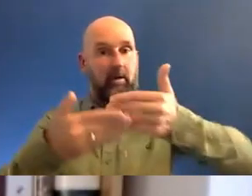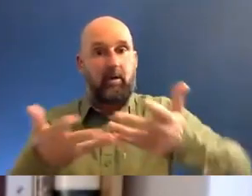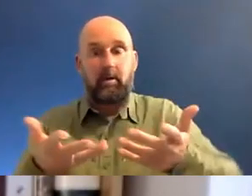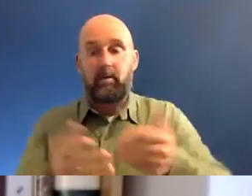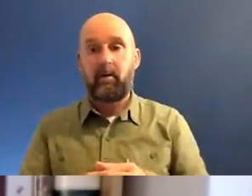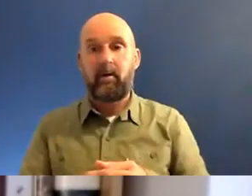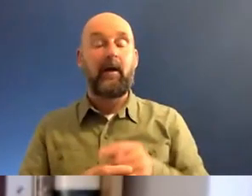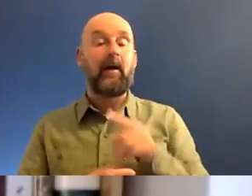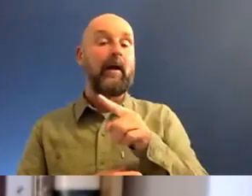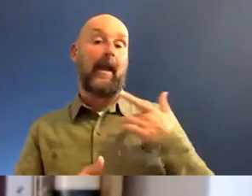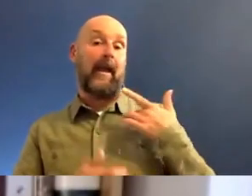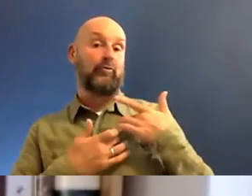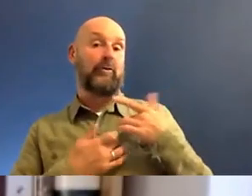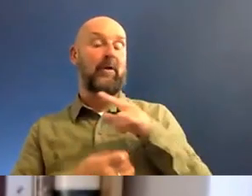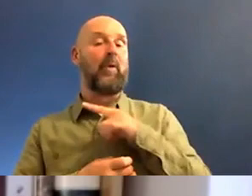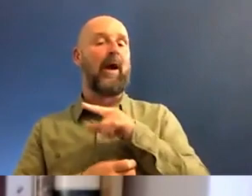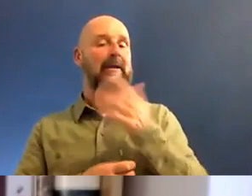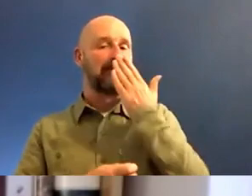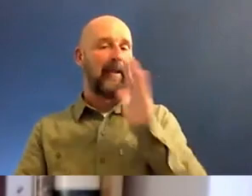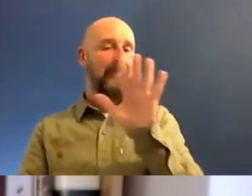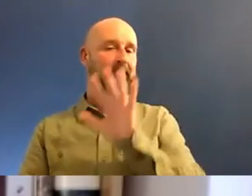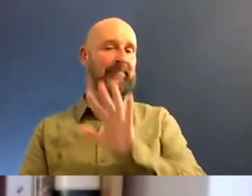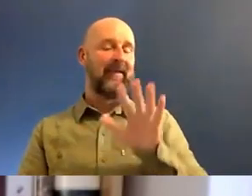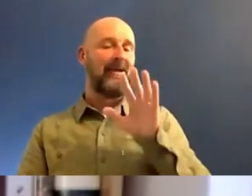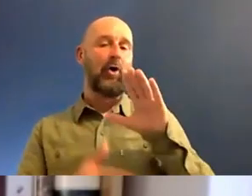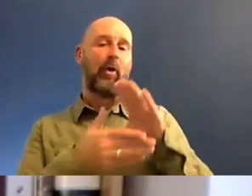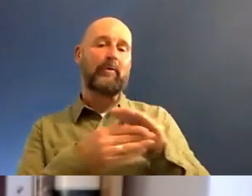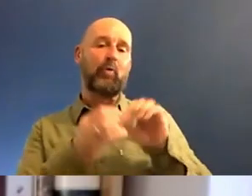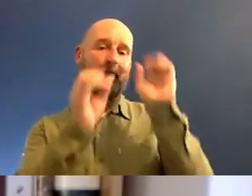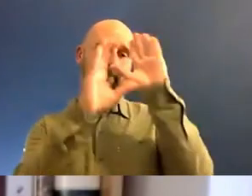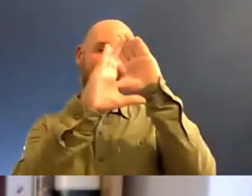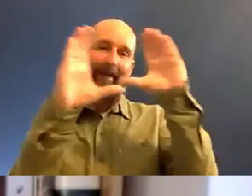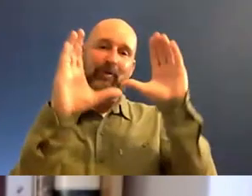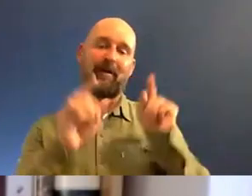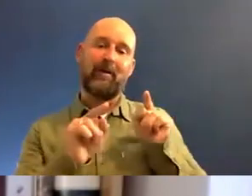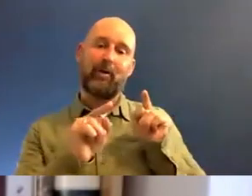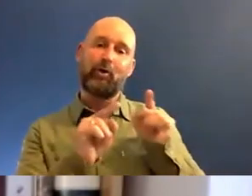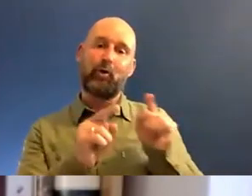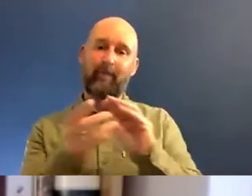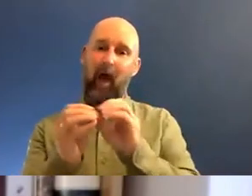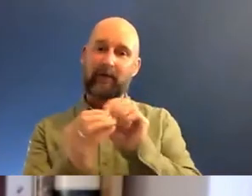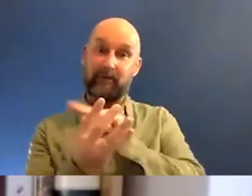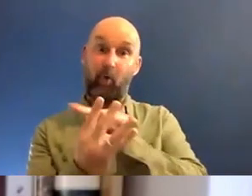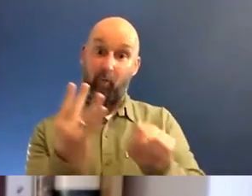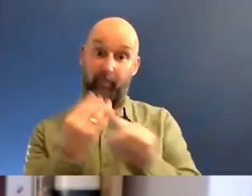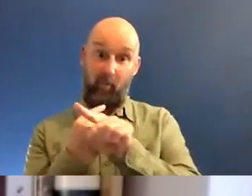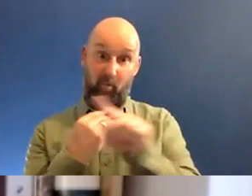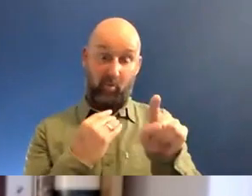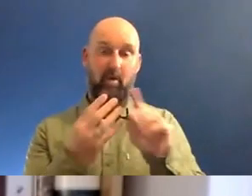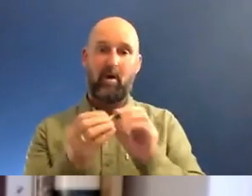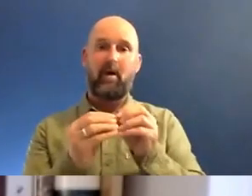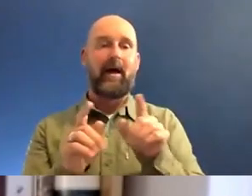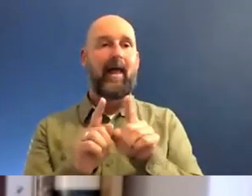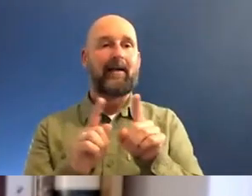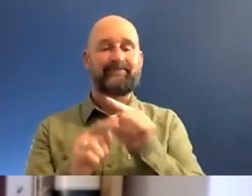that's interesting. I mean, we're getting a sort of a story here, picture here of you as artists, all of you pushing